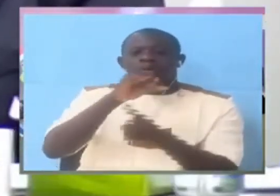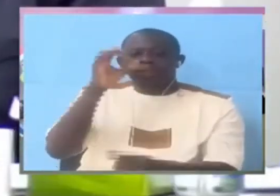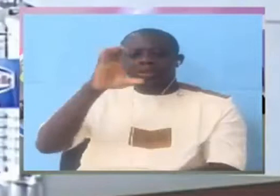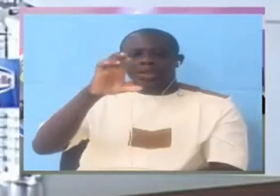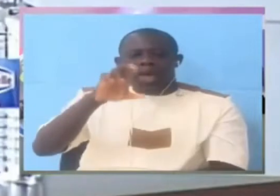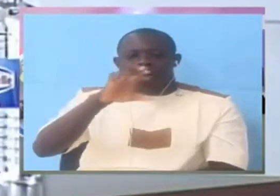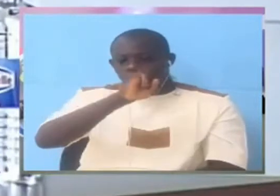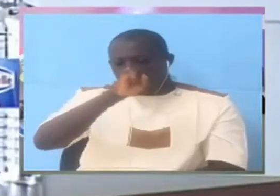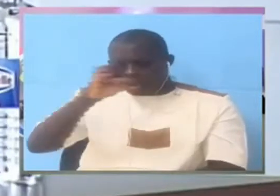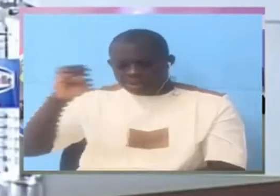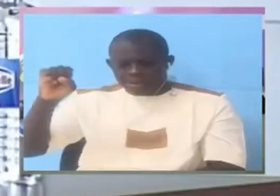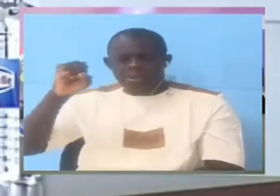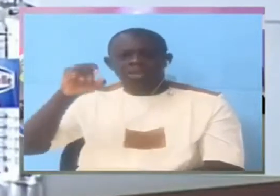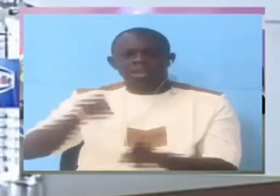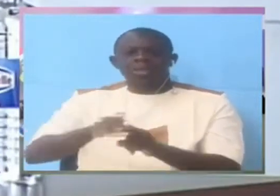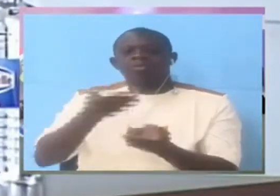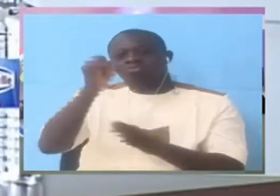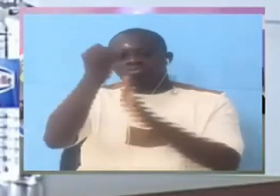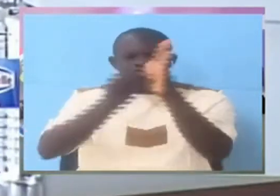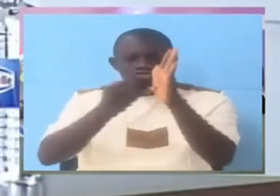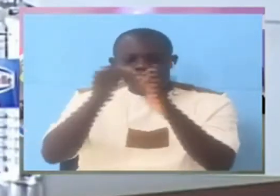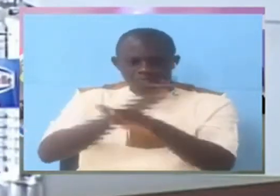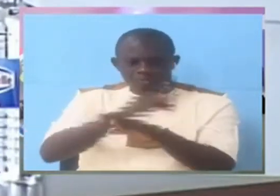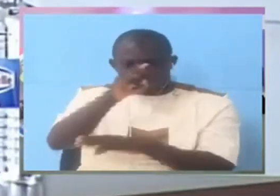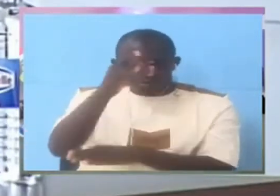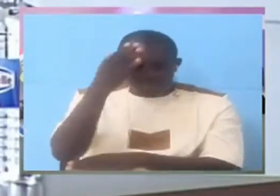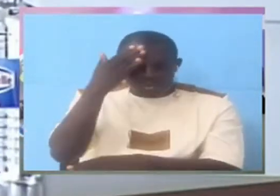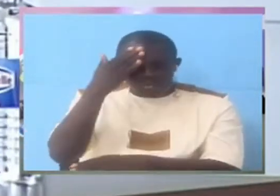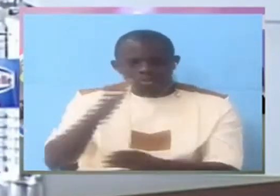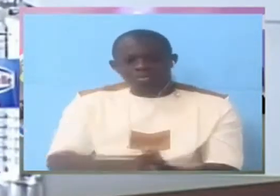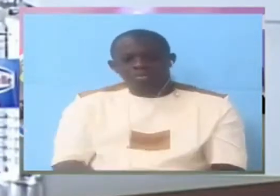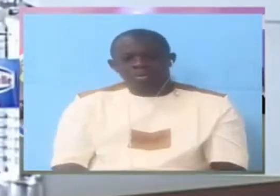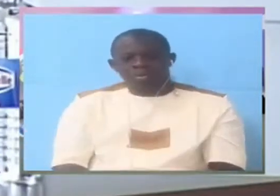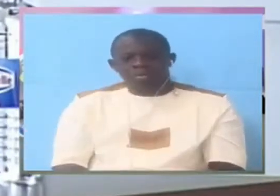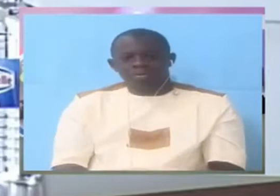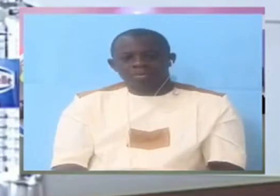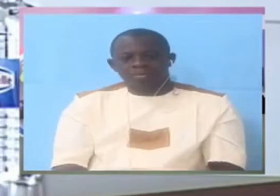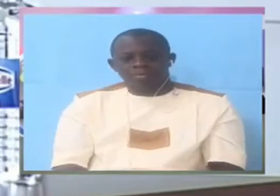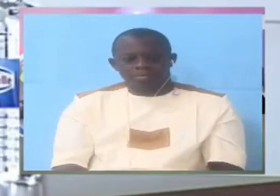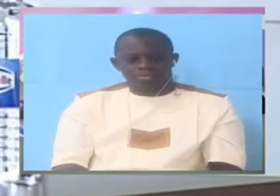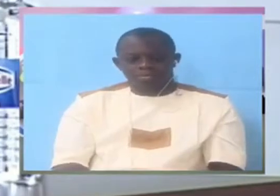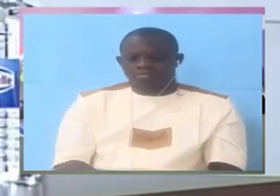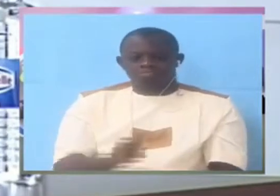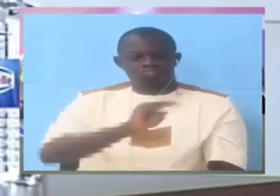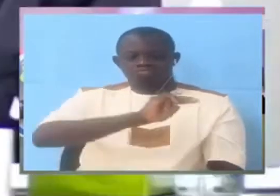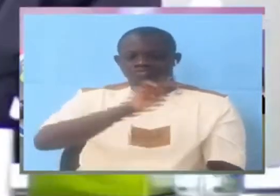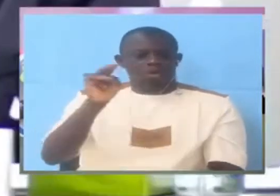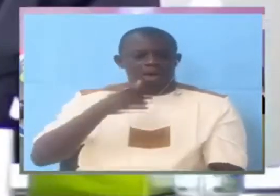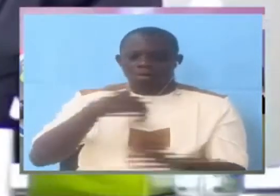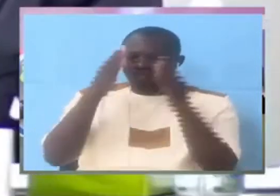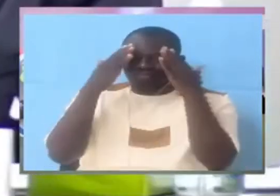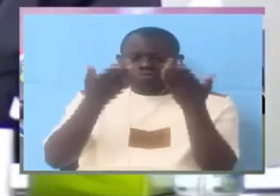don't know.